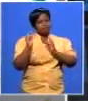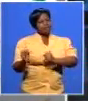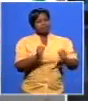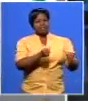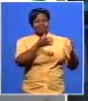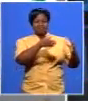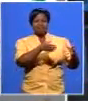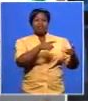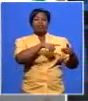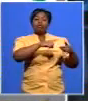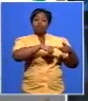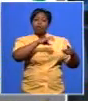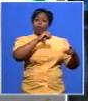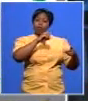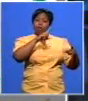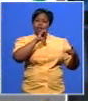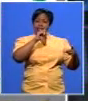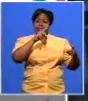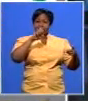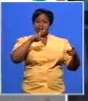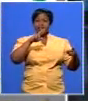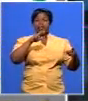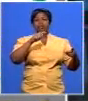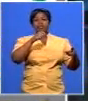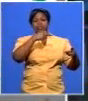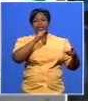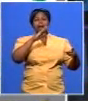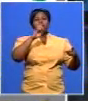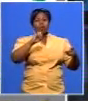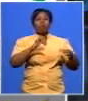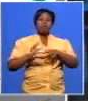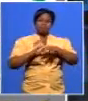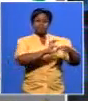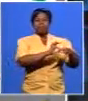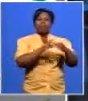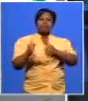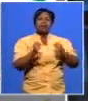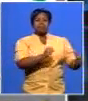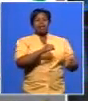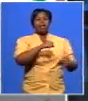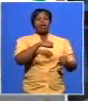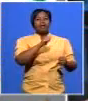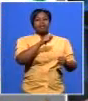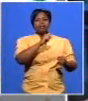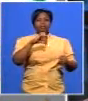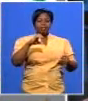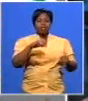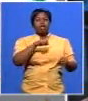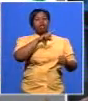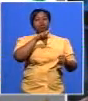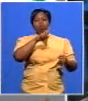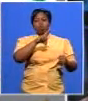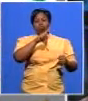the ANC that produces an oliva tambo and oliva tambo contribute in shaping the ANC you can say that about lutuli you can say that about